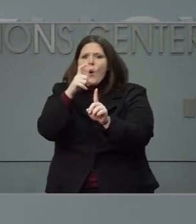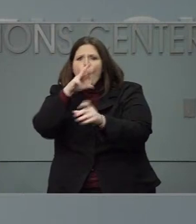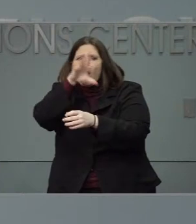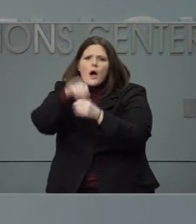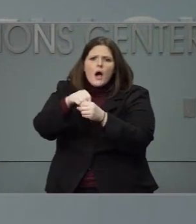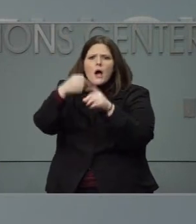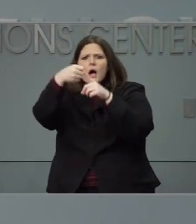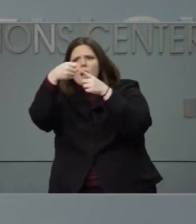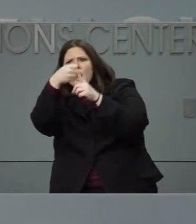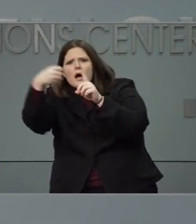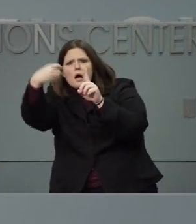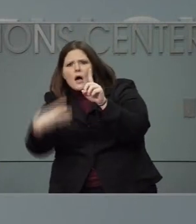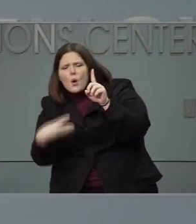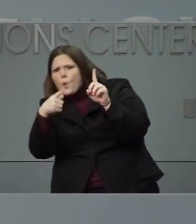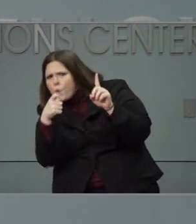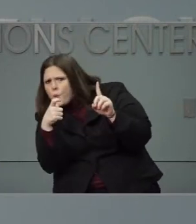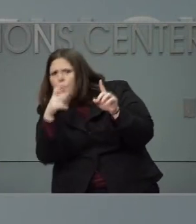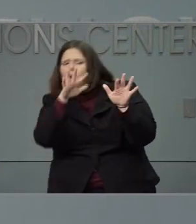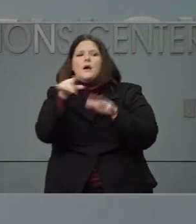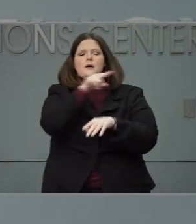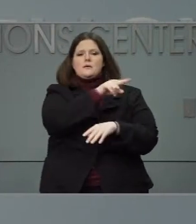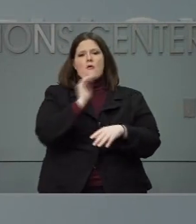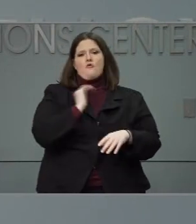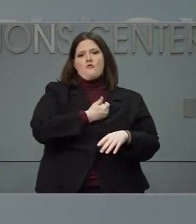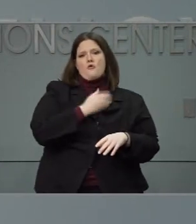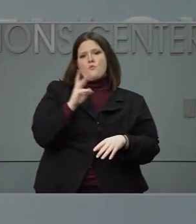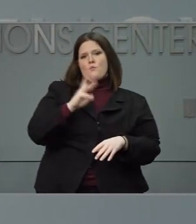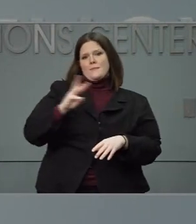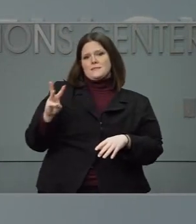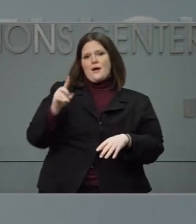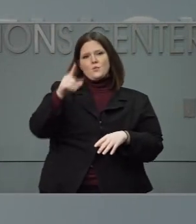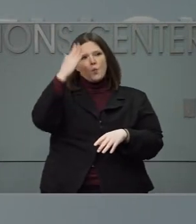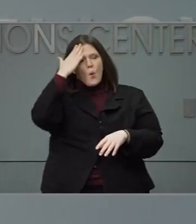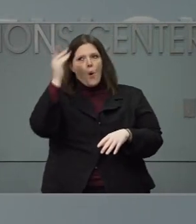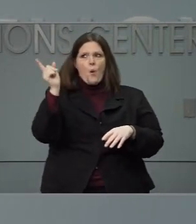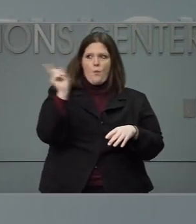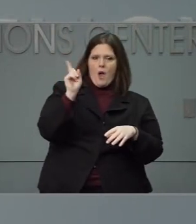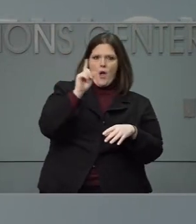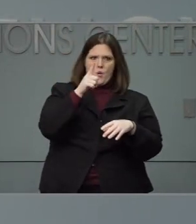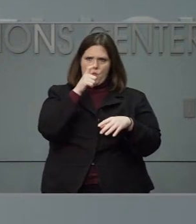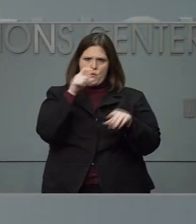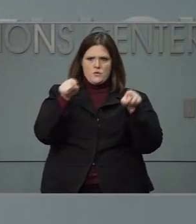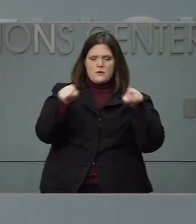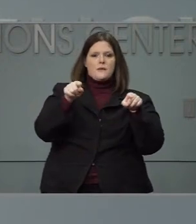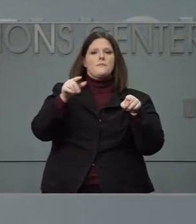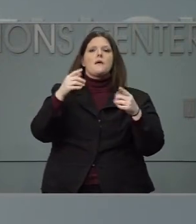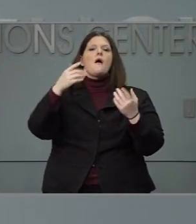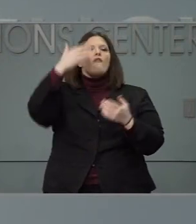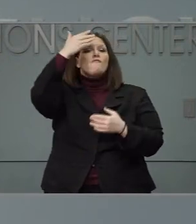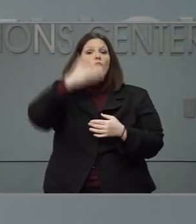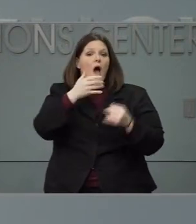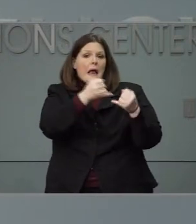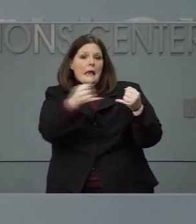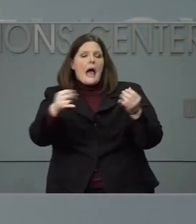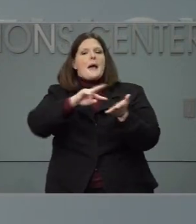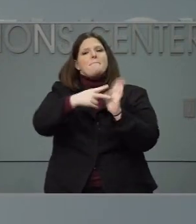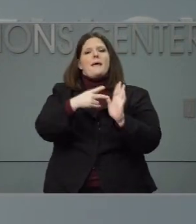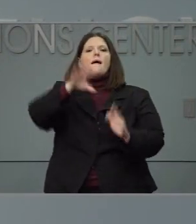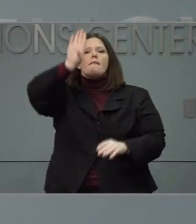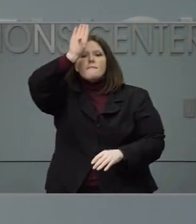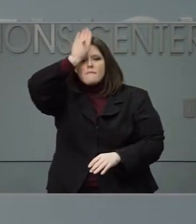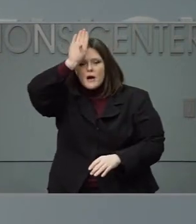Now this information is there so you can know what categories of folks. There are frontline folks like firefighters, police officers,